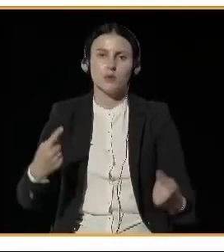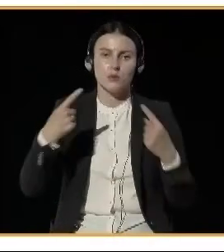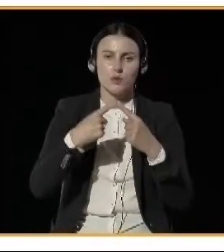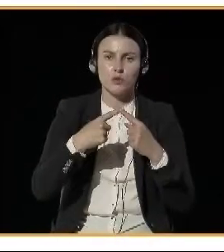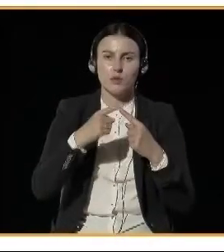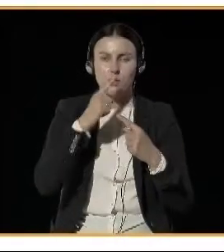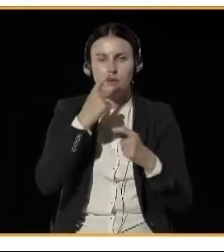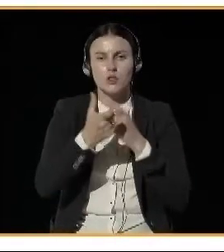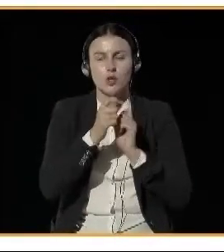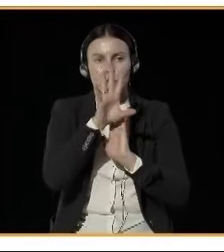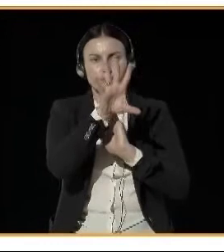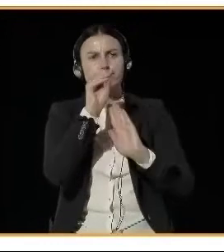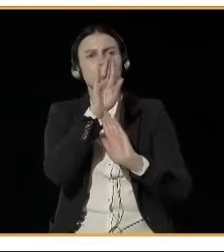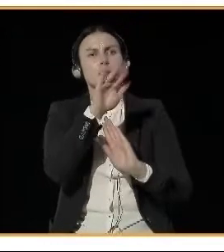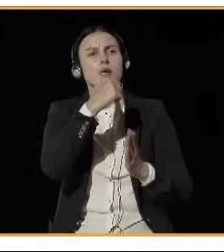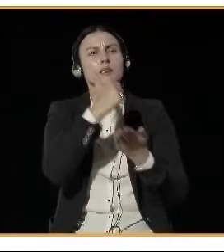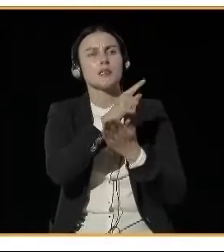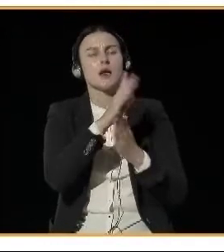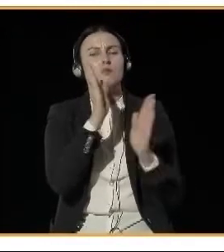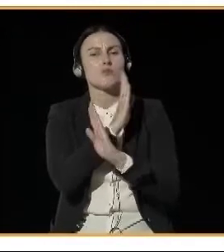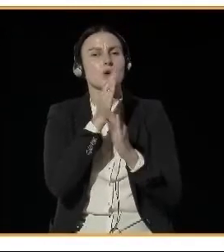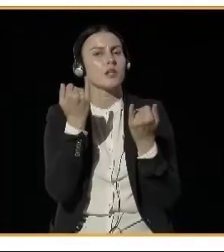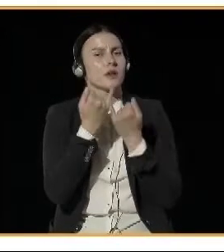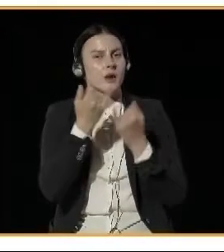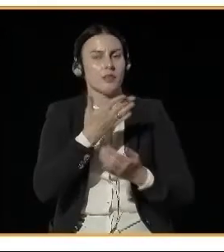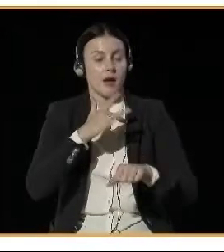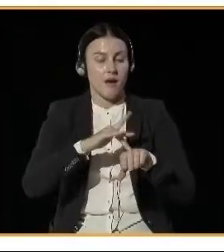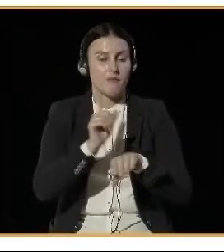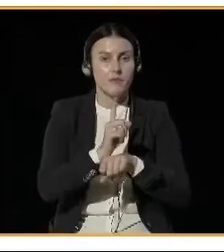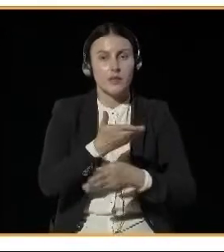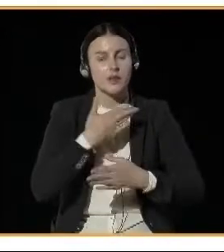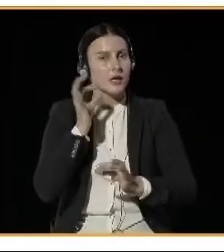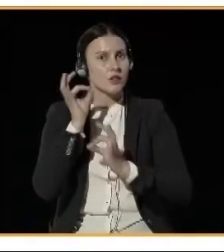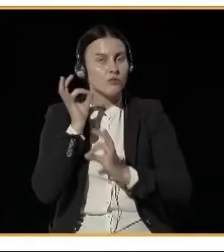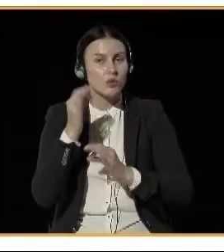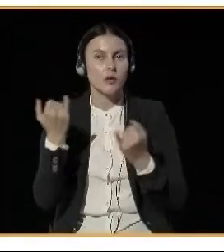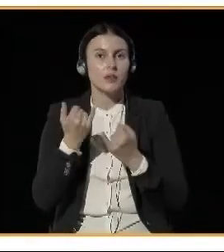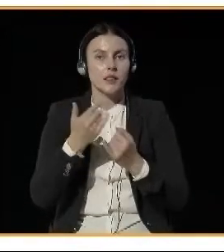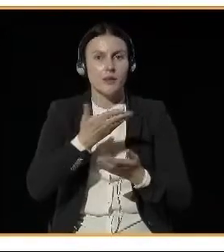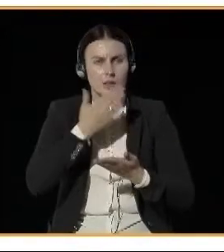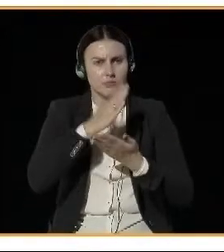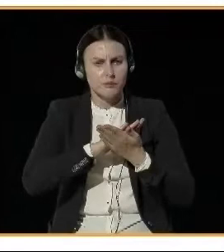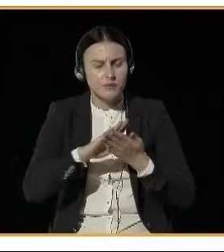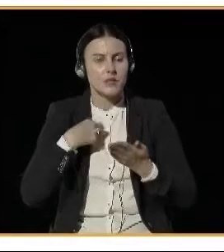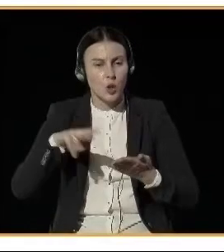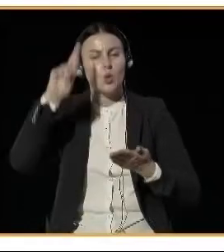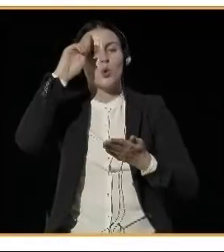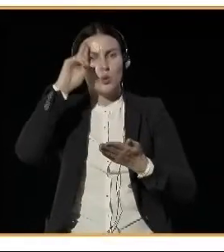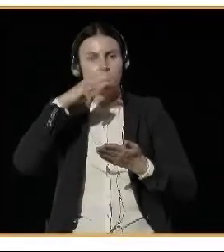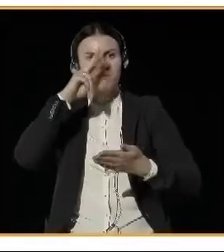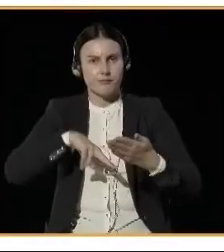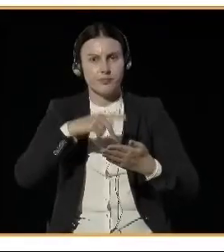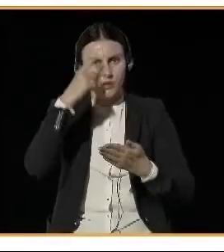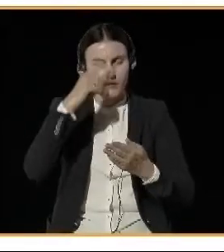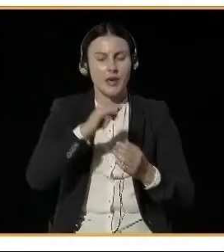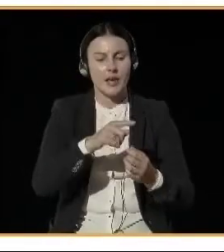a very good understanding of the status today and the main sources of air pollution. And the next step